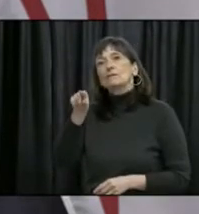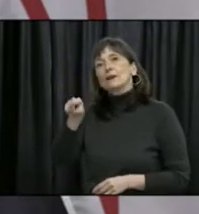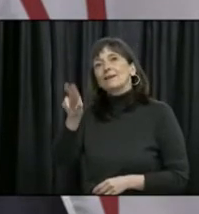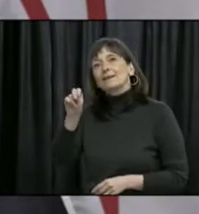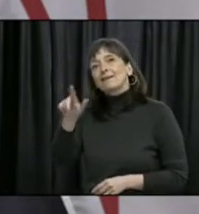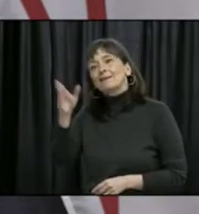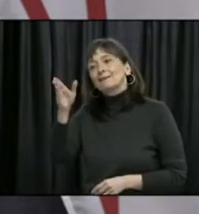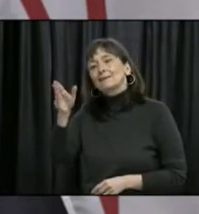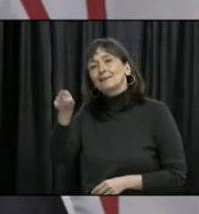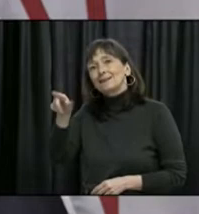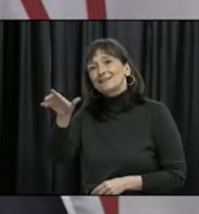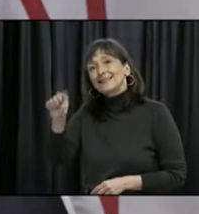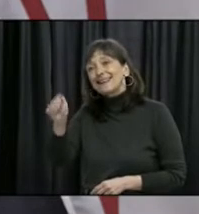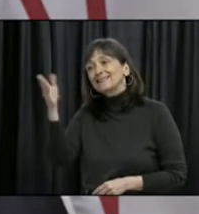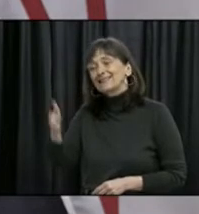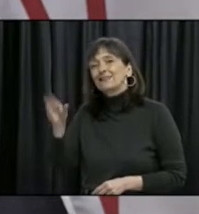-19.